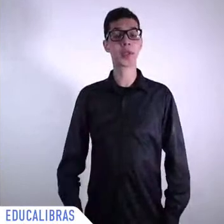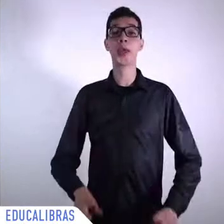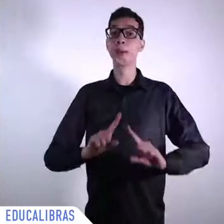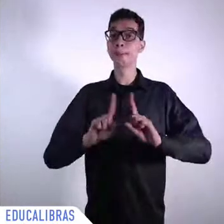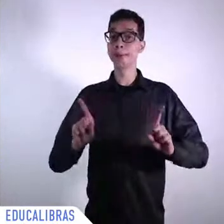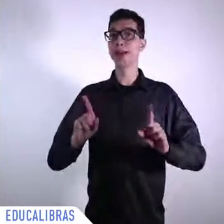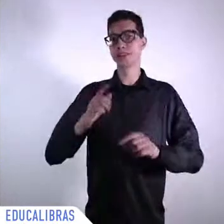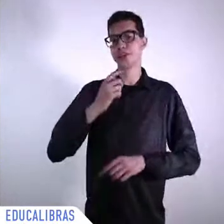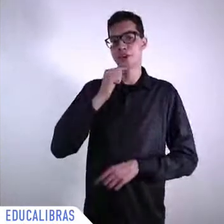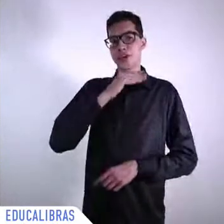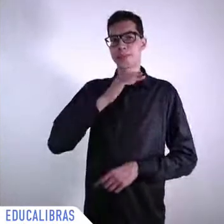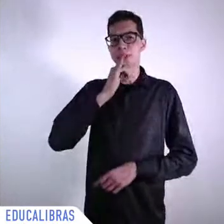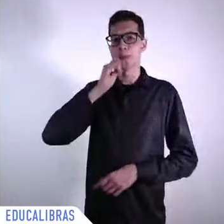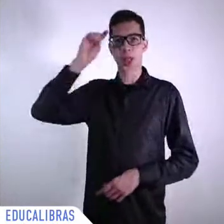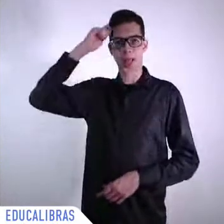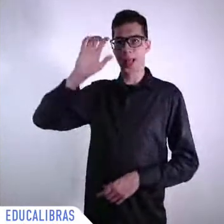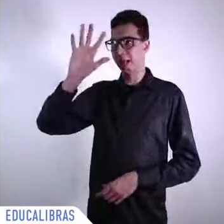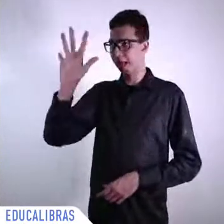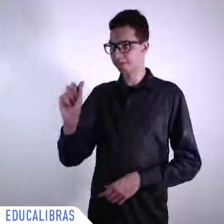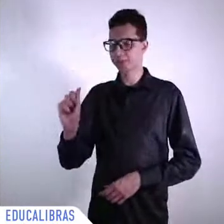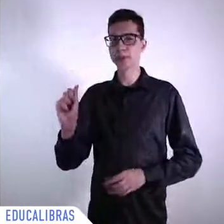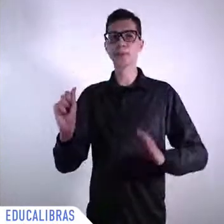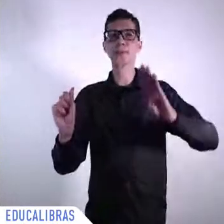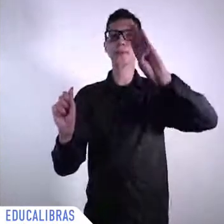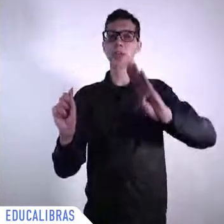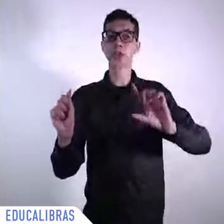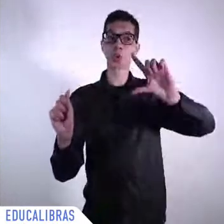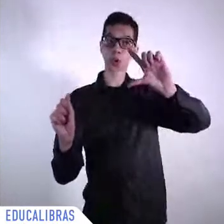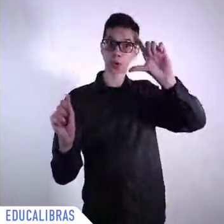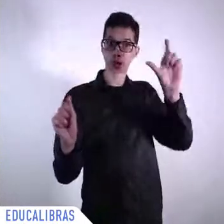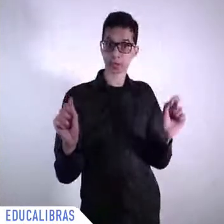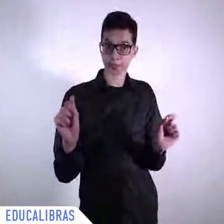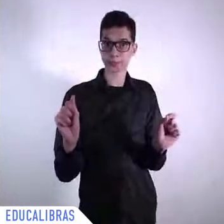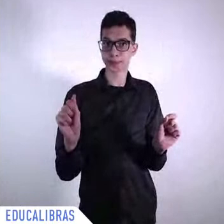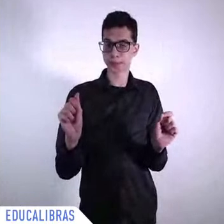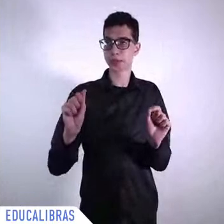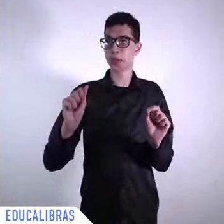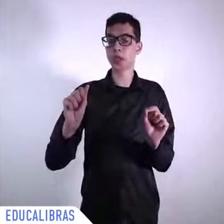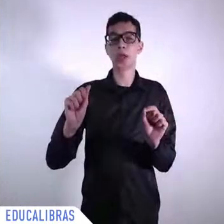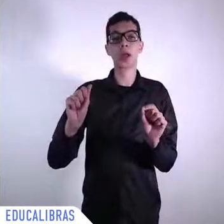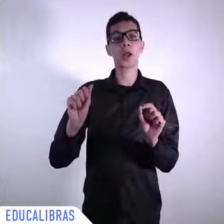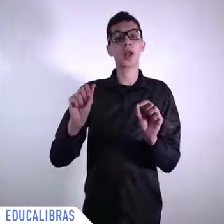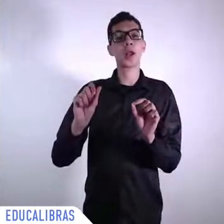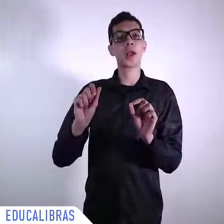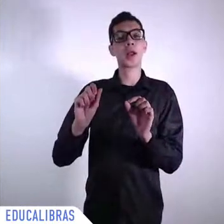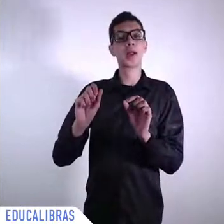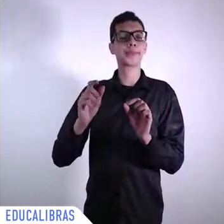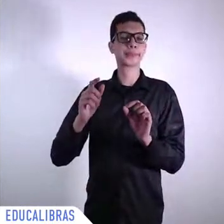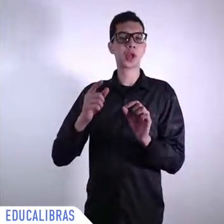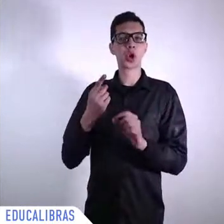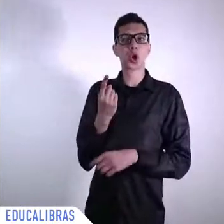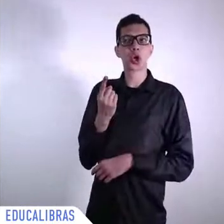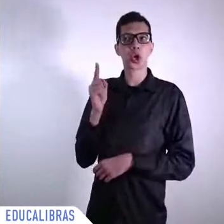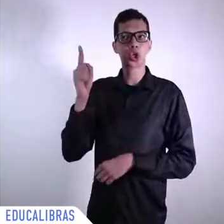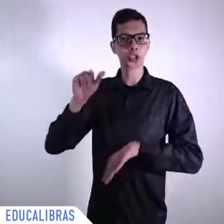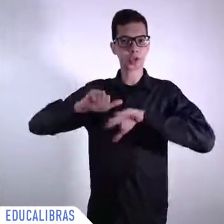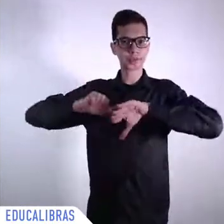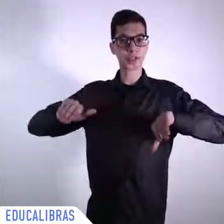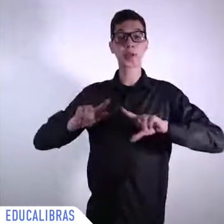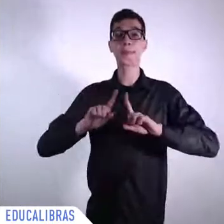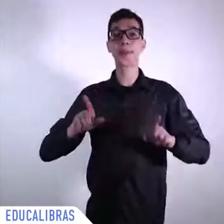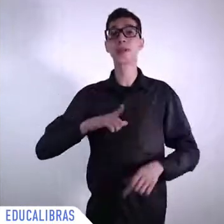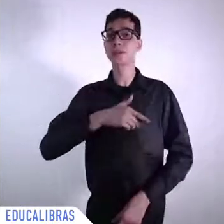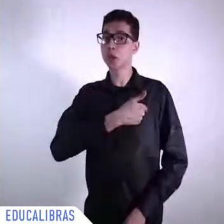multilateralism which denies to a large extent in practice if not maybe in words sometimes even in words it's